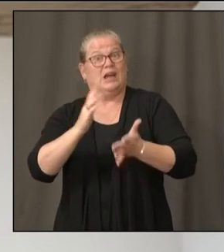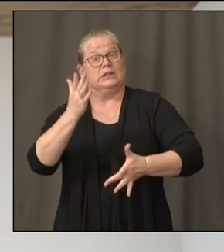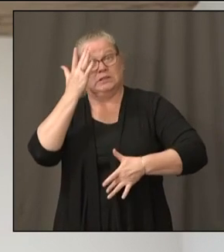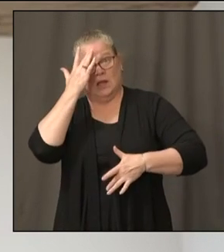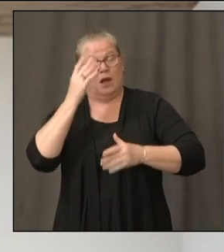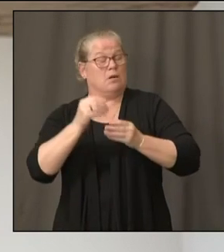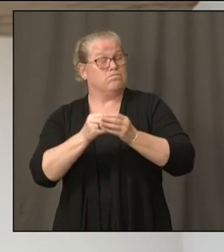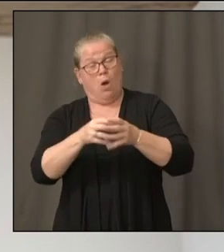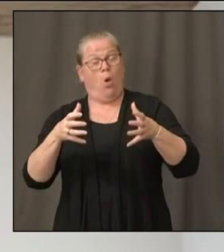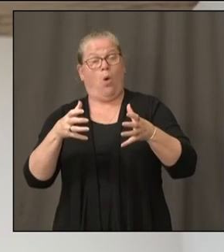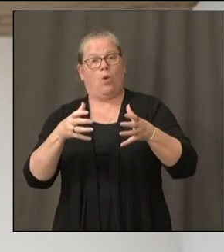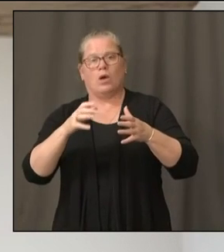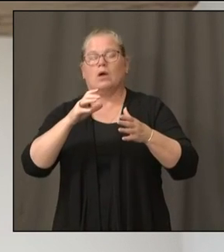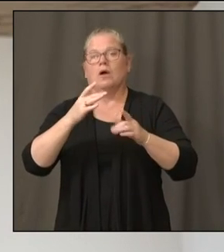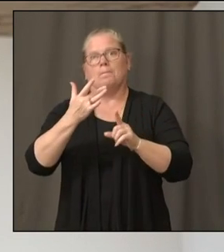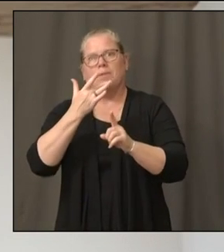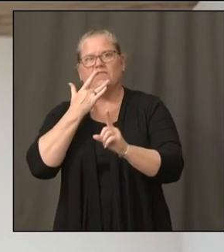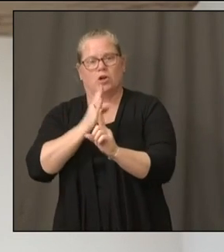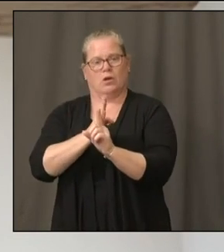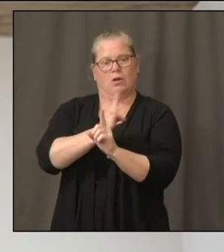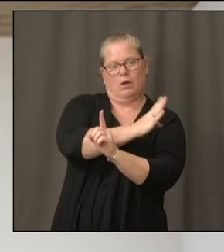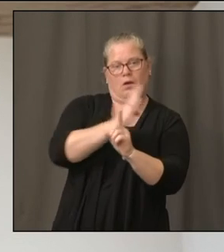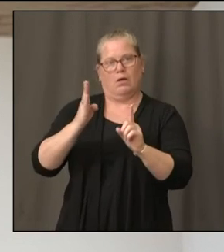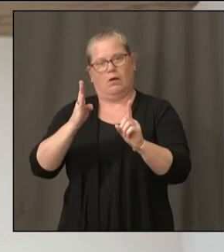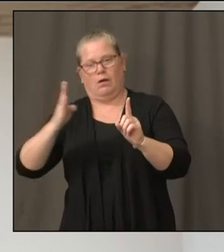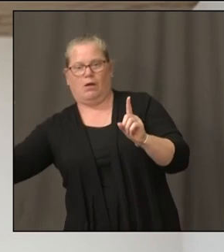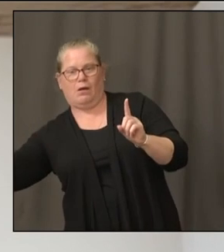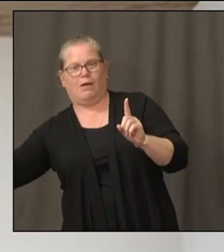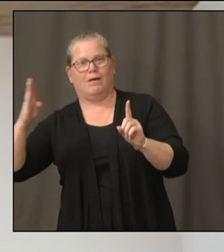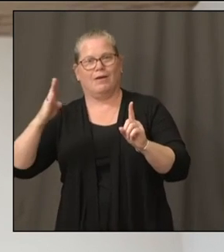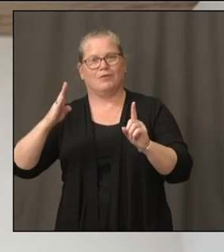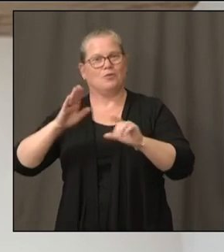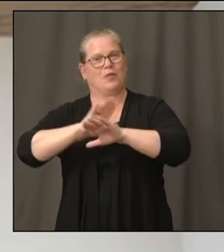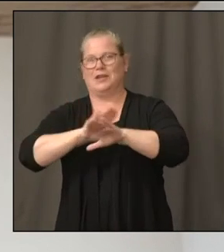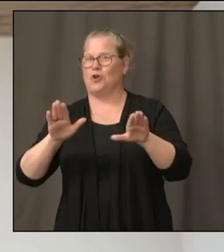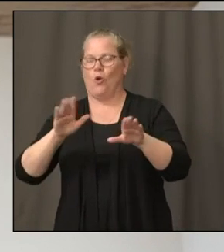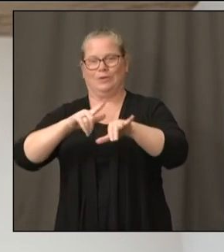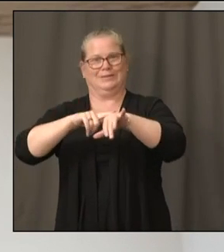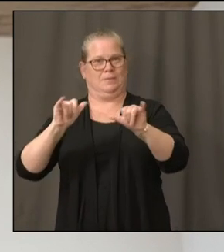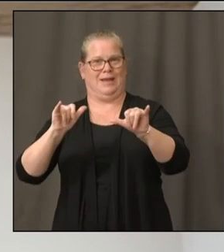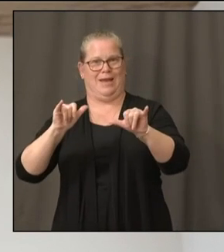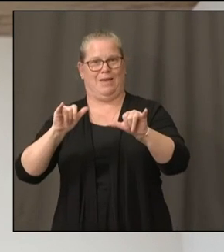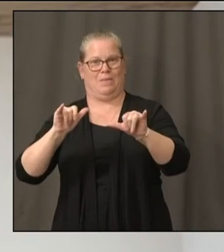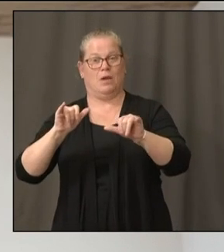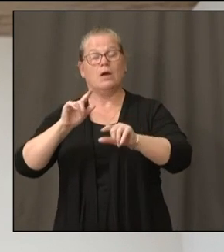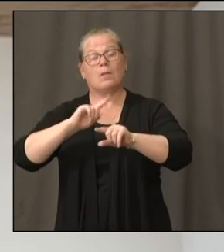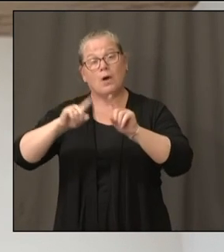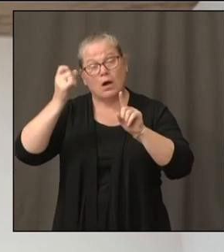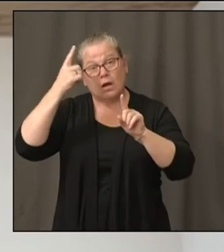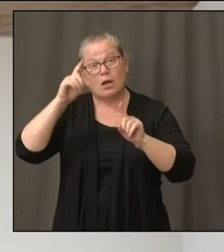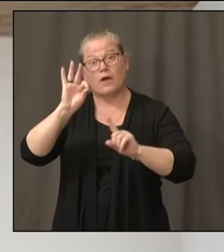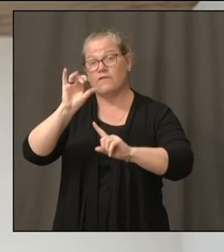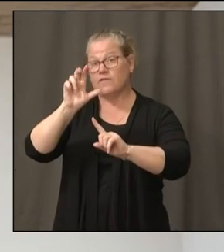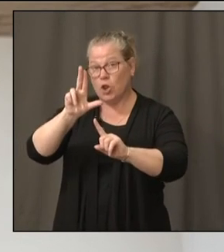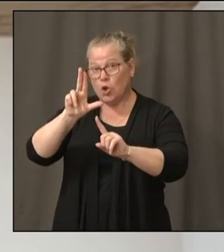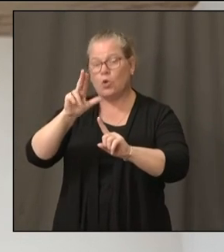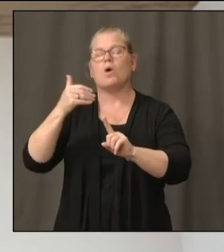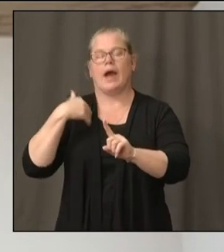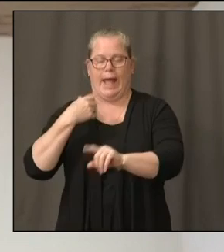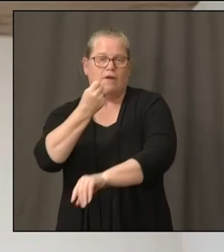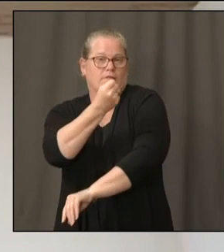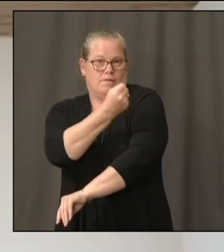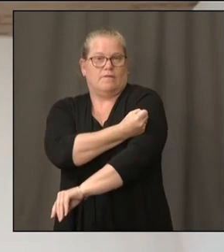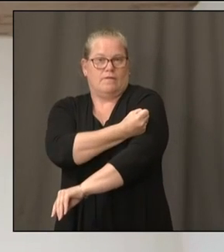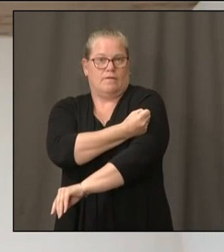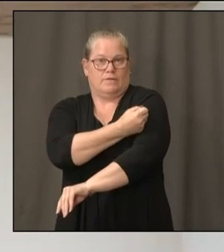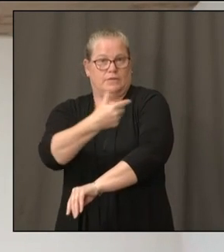for the flu season, we will need to use a vaccine so that it will be easier. We don't want to deal